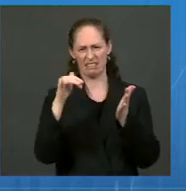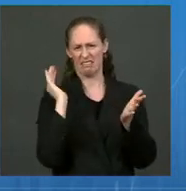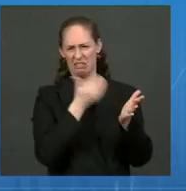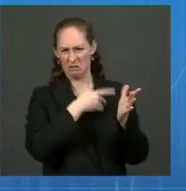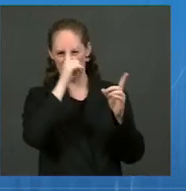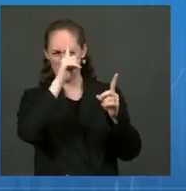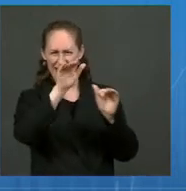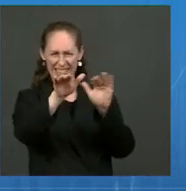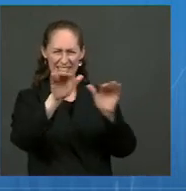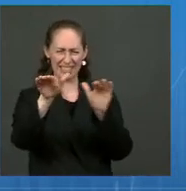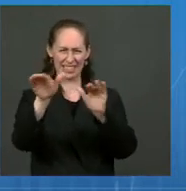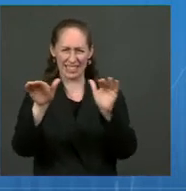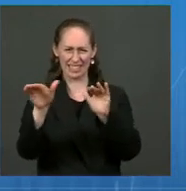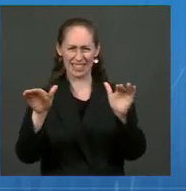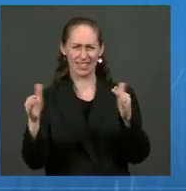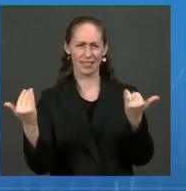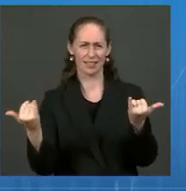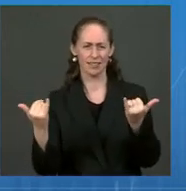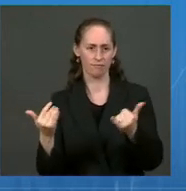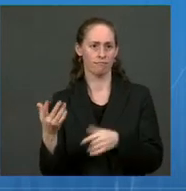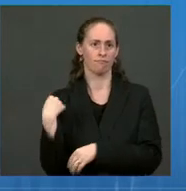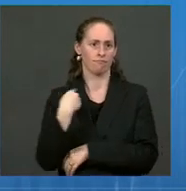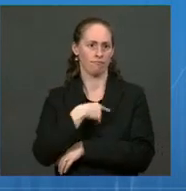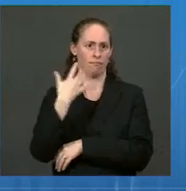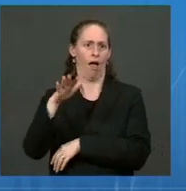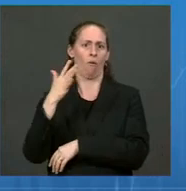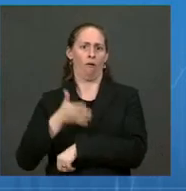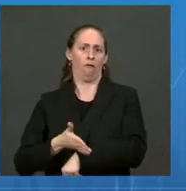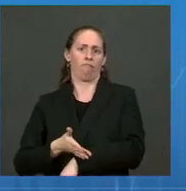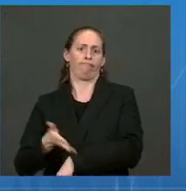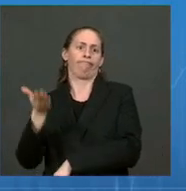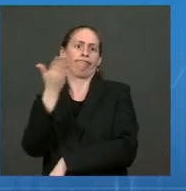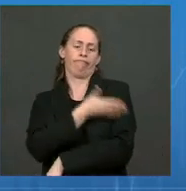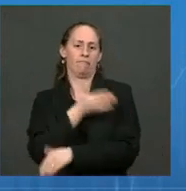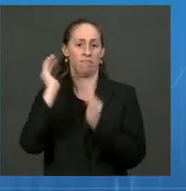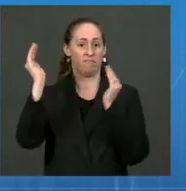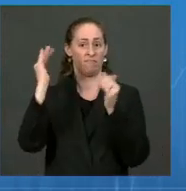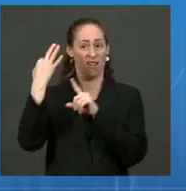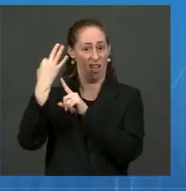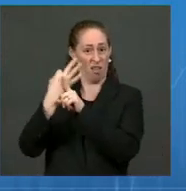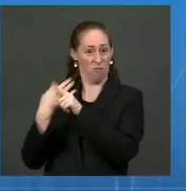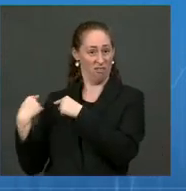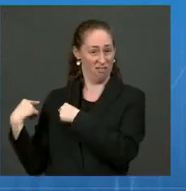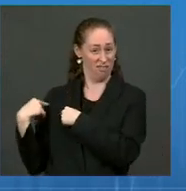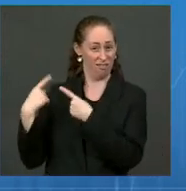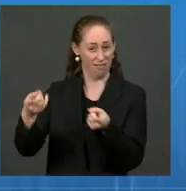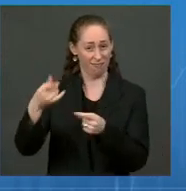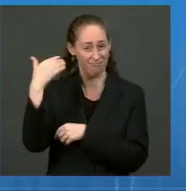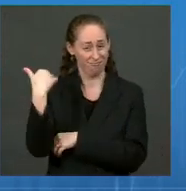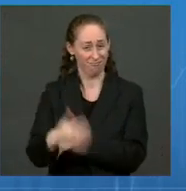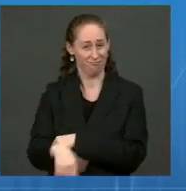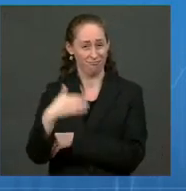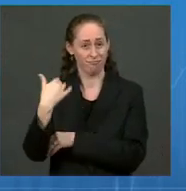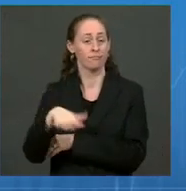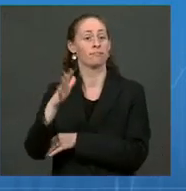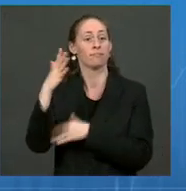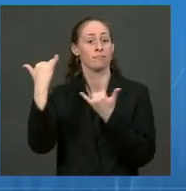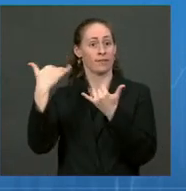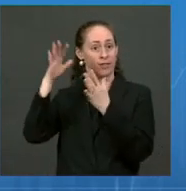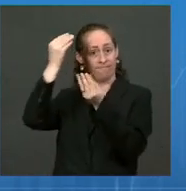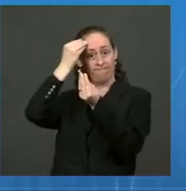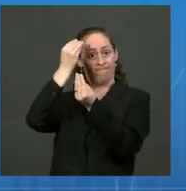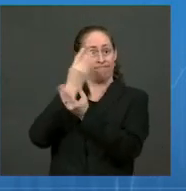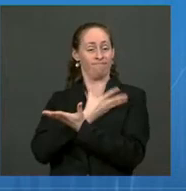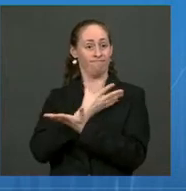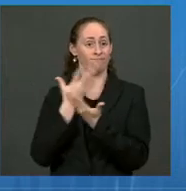We've made tremendous progress across the past nine months. Just today, we reported 1.14 million